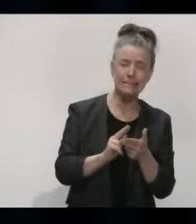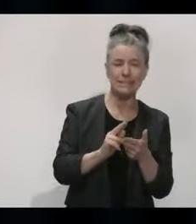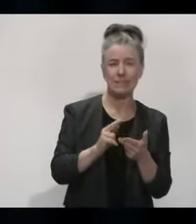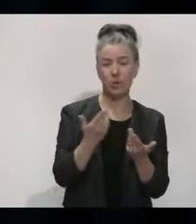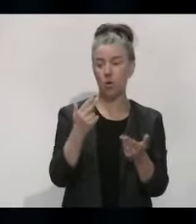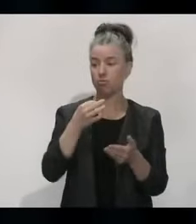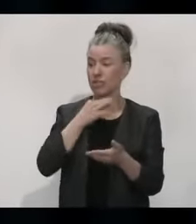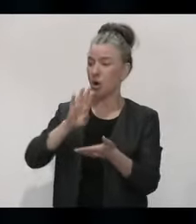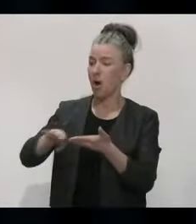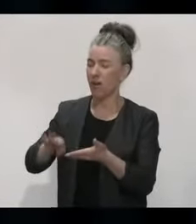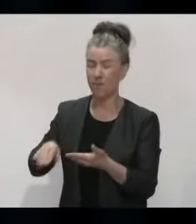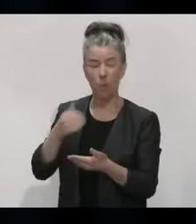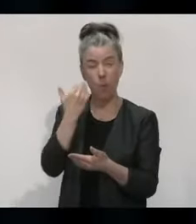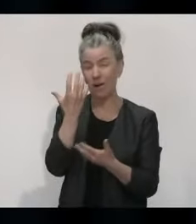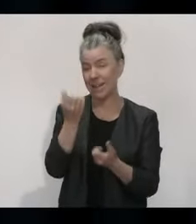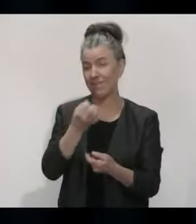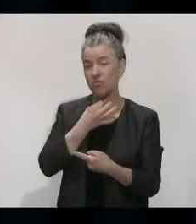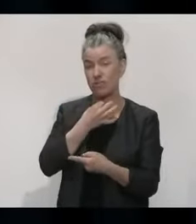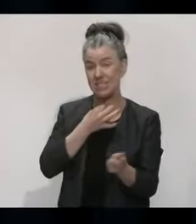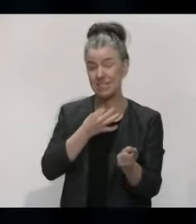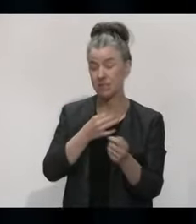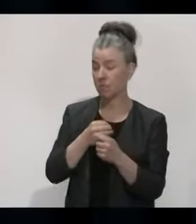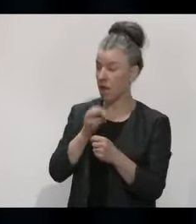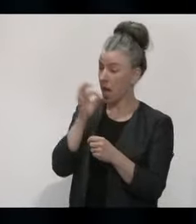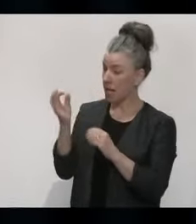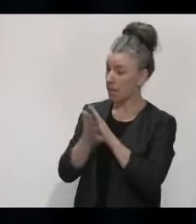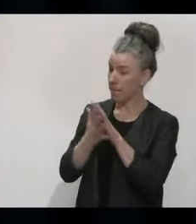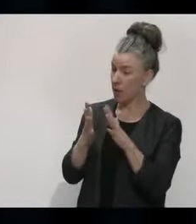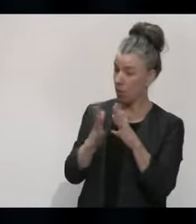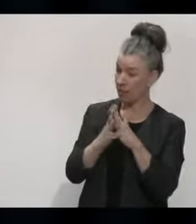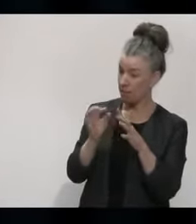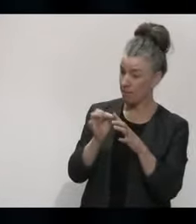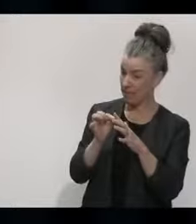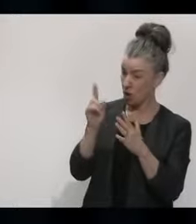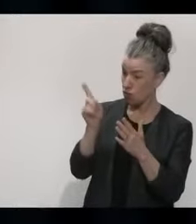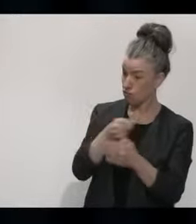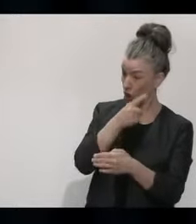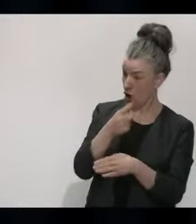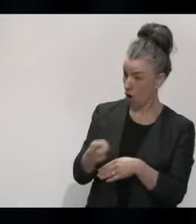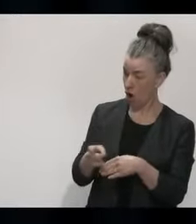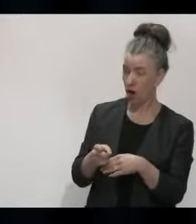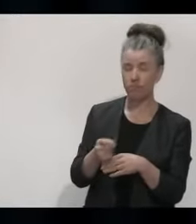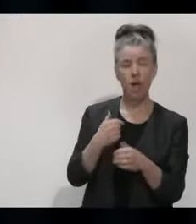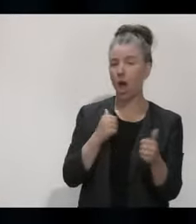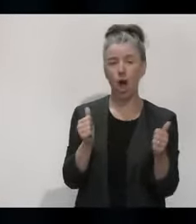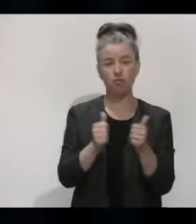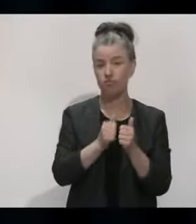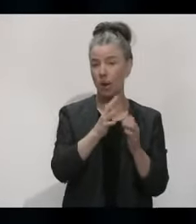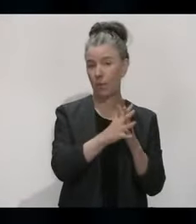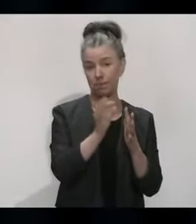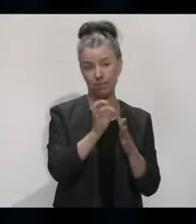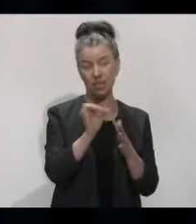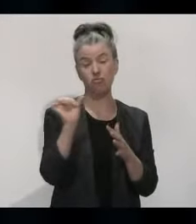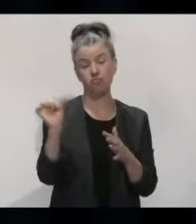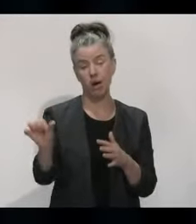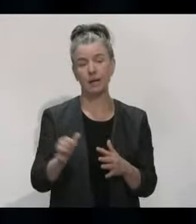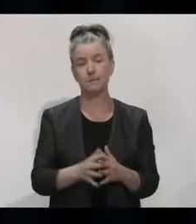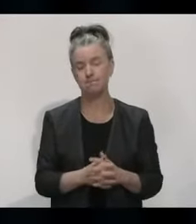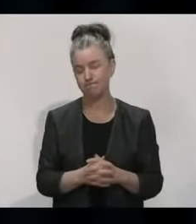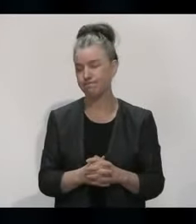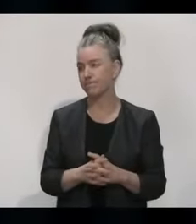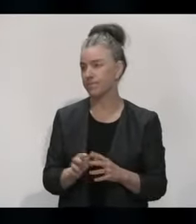always be some risk. So is he wrong in his criticism, isn't there? I don't agree with him, no. Minister, with reports of